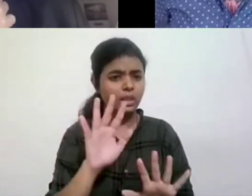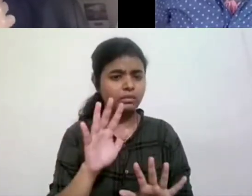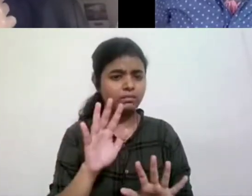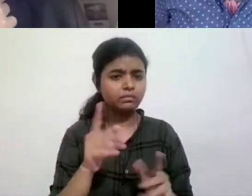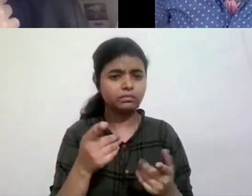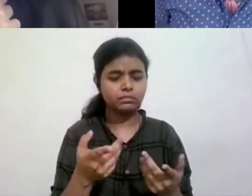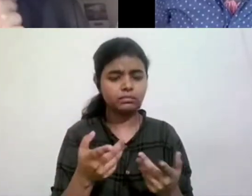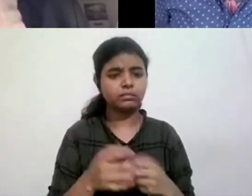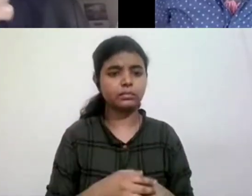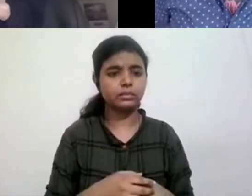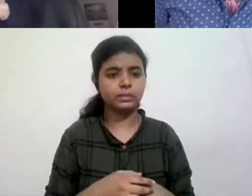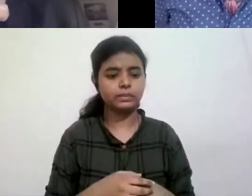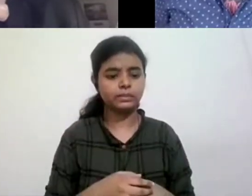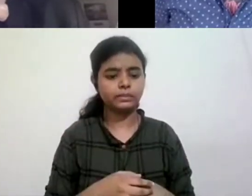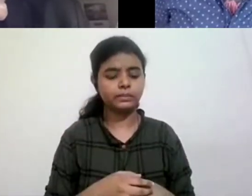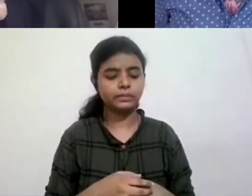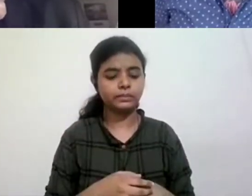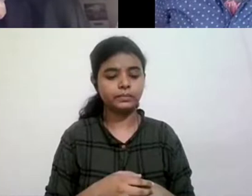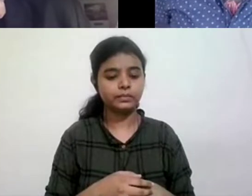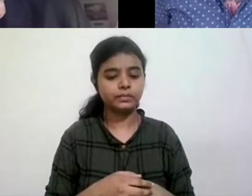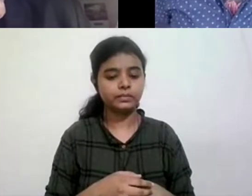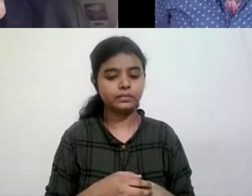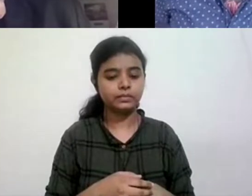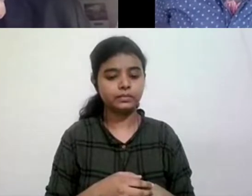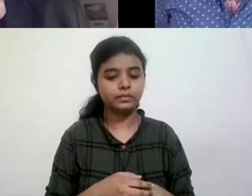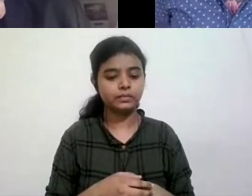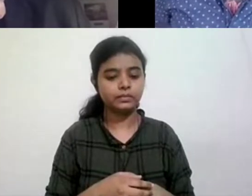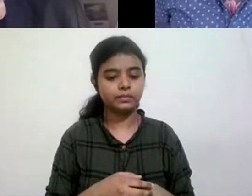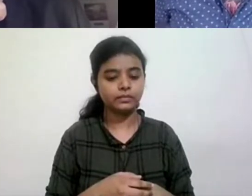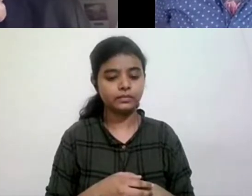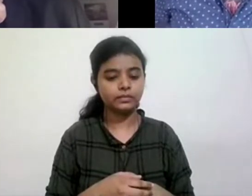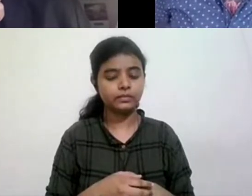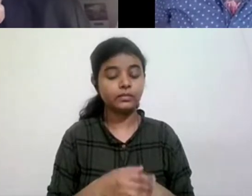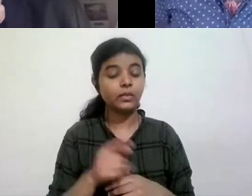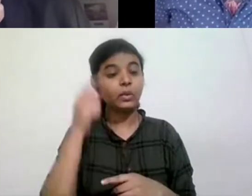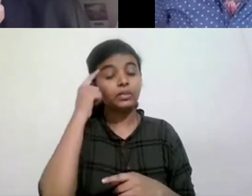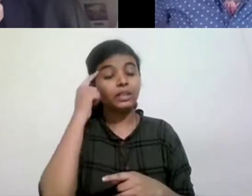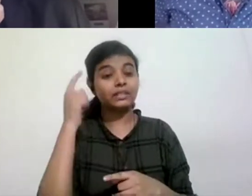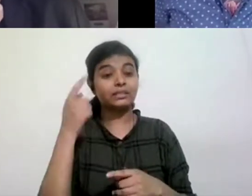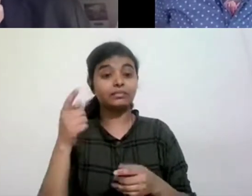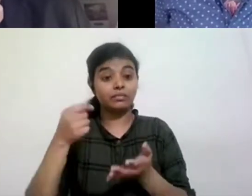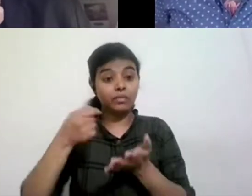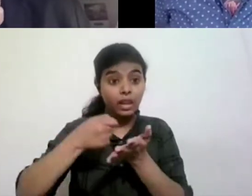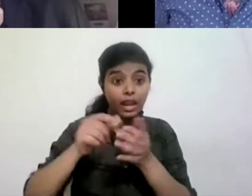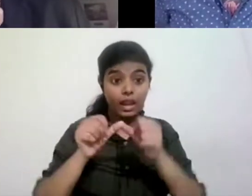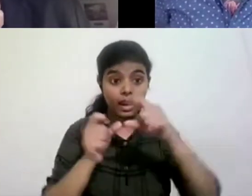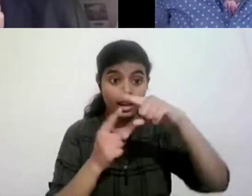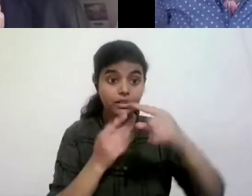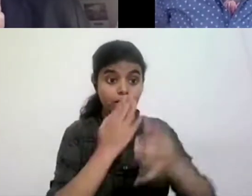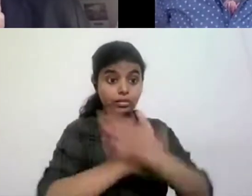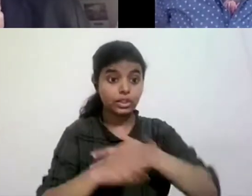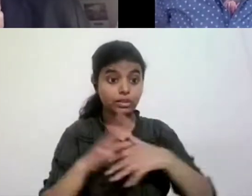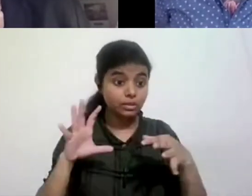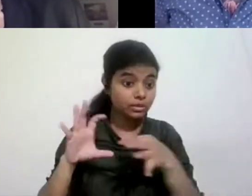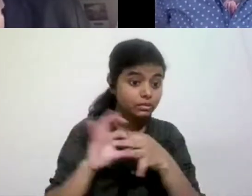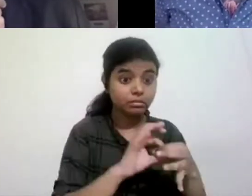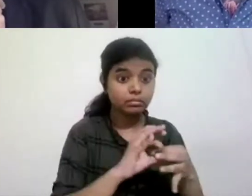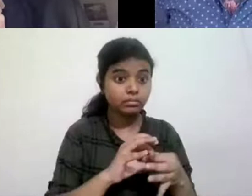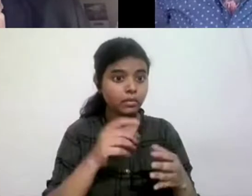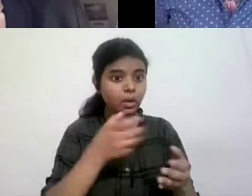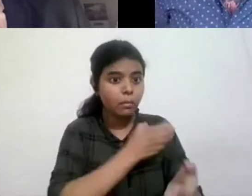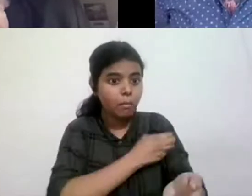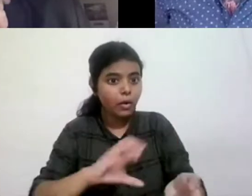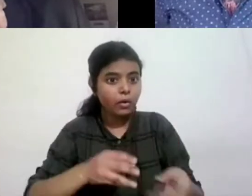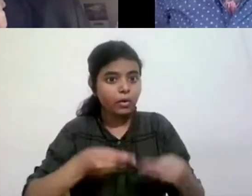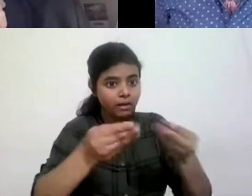uh, strengthened the voices of disabled or the bond between disabled. He,